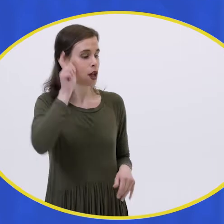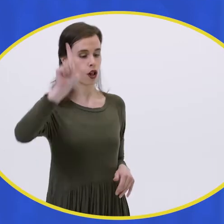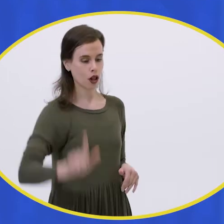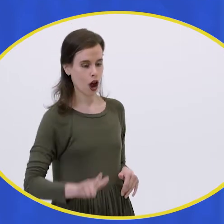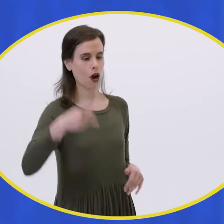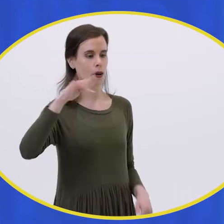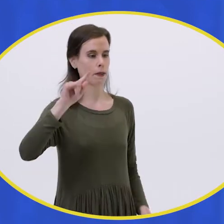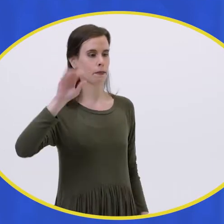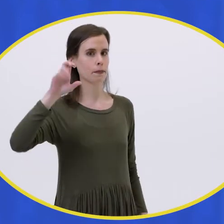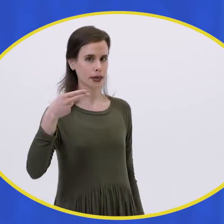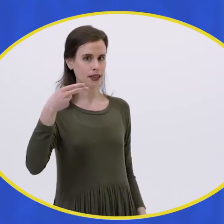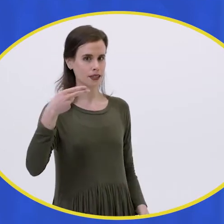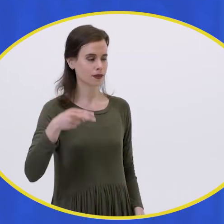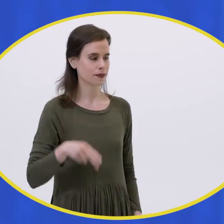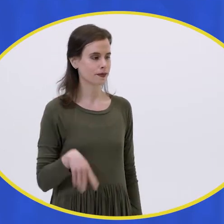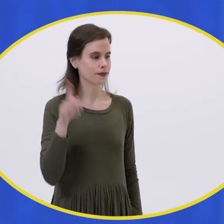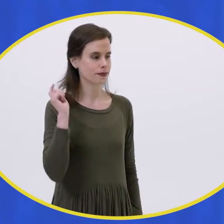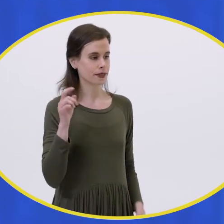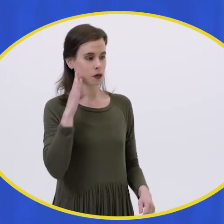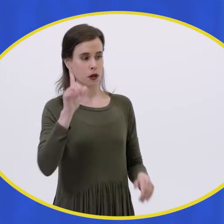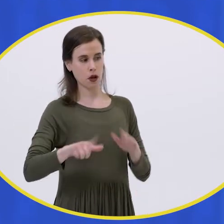let's listen to a low pitch